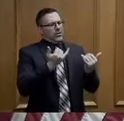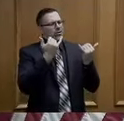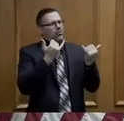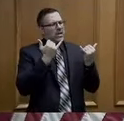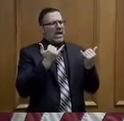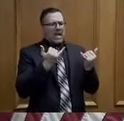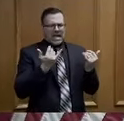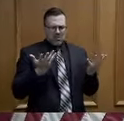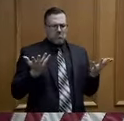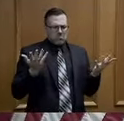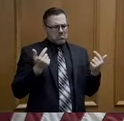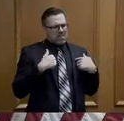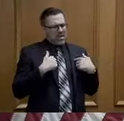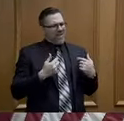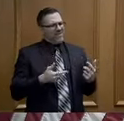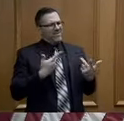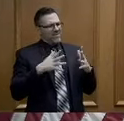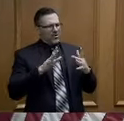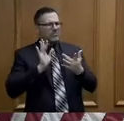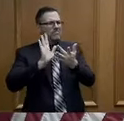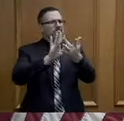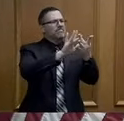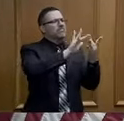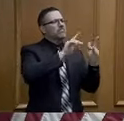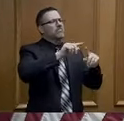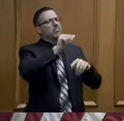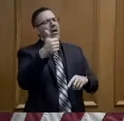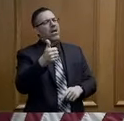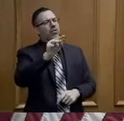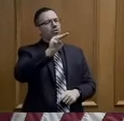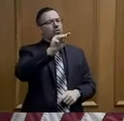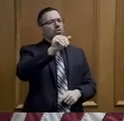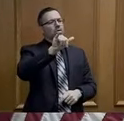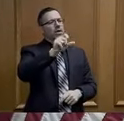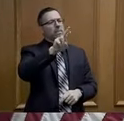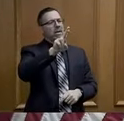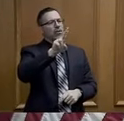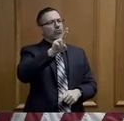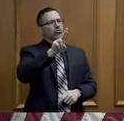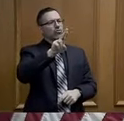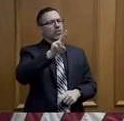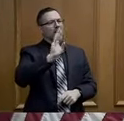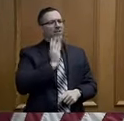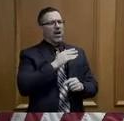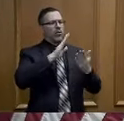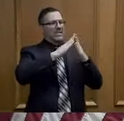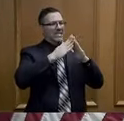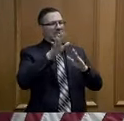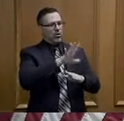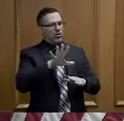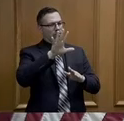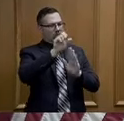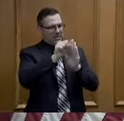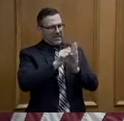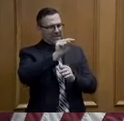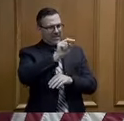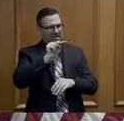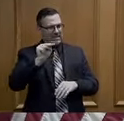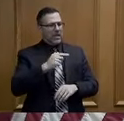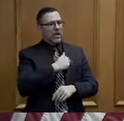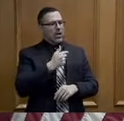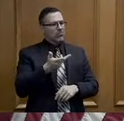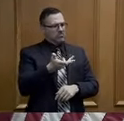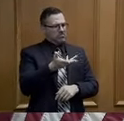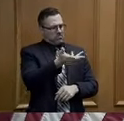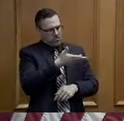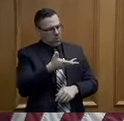continuous conversations actually with mayors of our major metropolitan areas across the state, and we talked specifically about